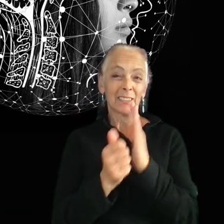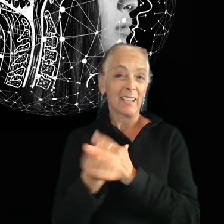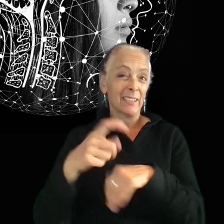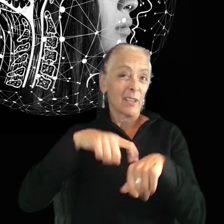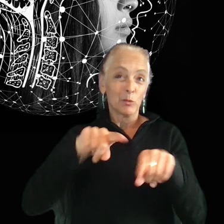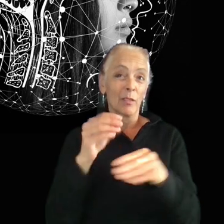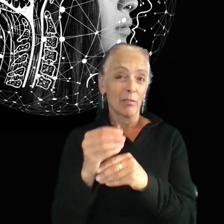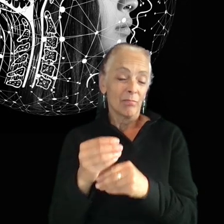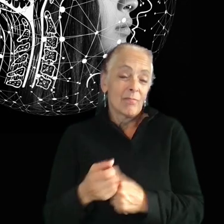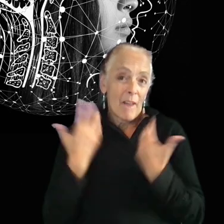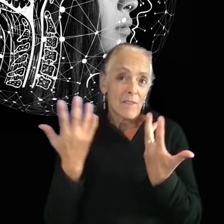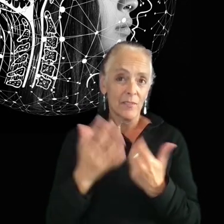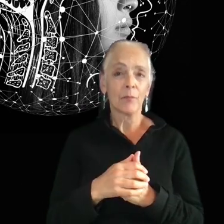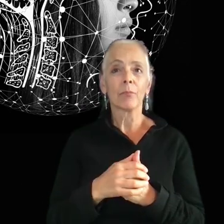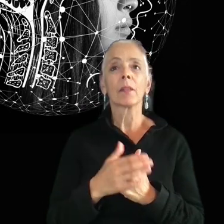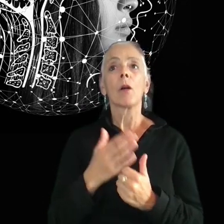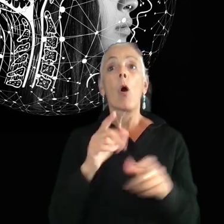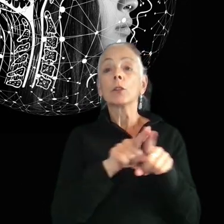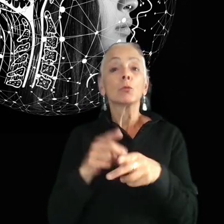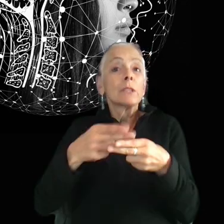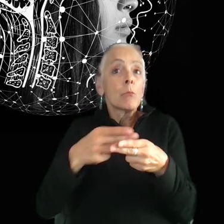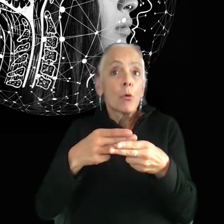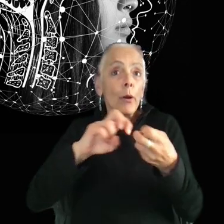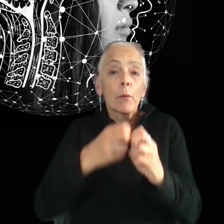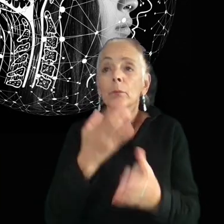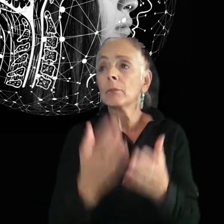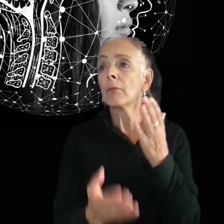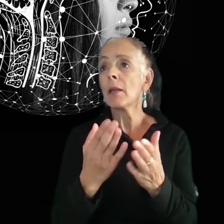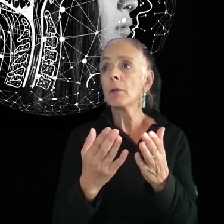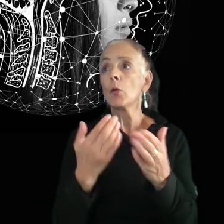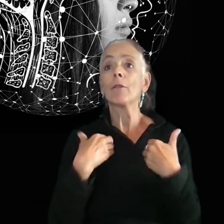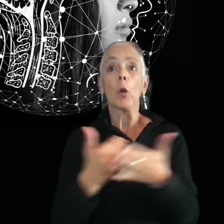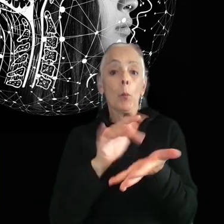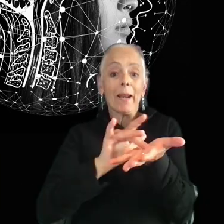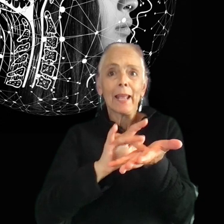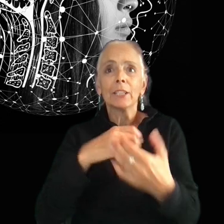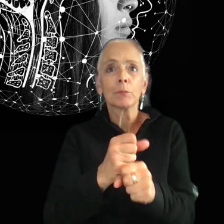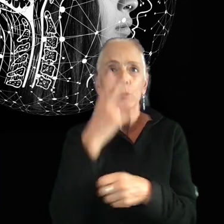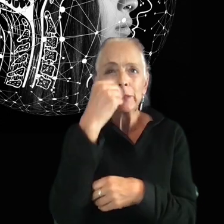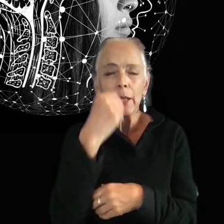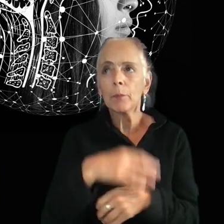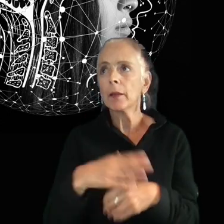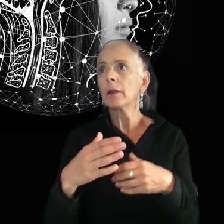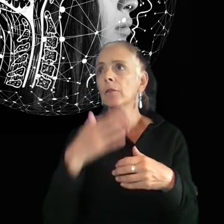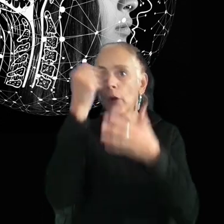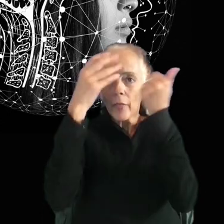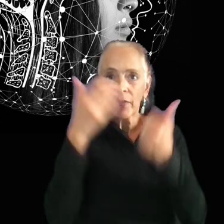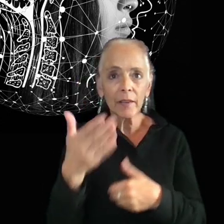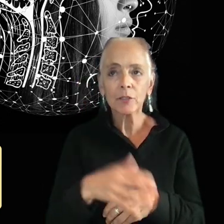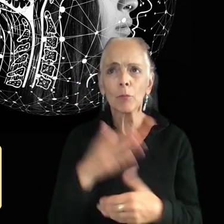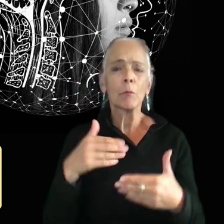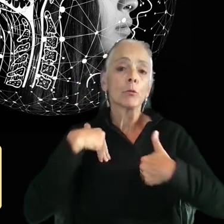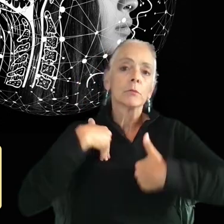And maybe we need to consider temporary impairments too, so you might be on some new medication and it's making you sleepy and forgetful, maybe you're just really